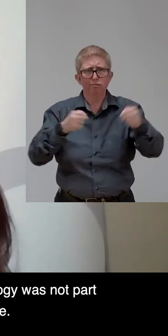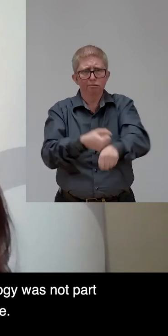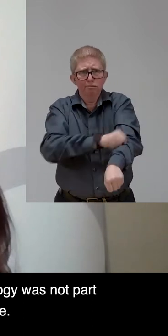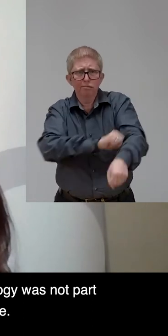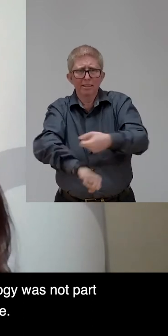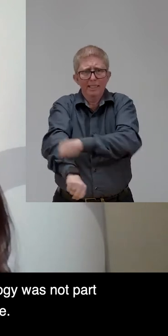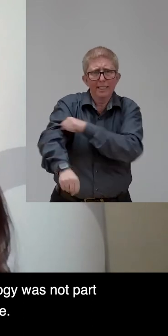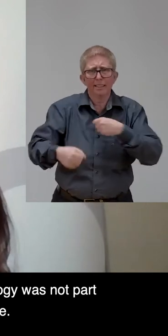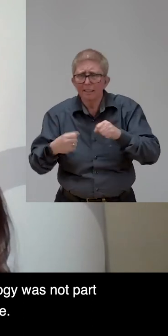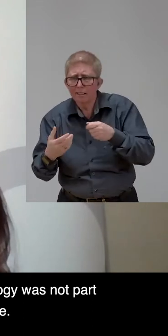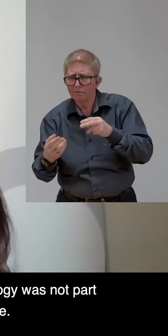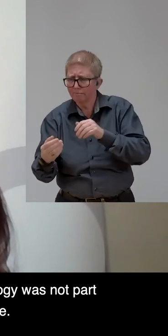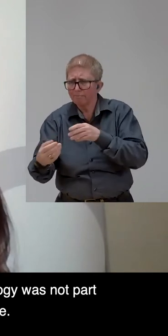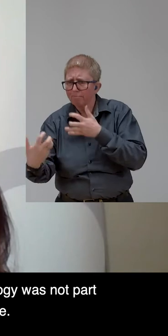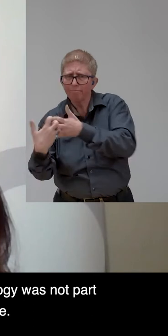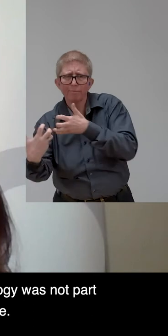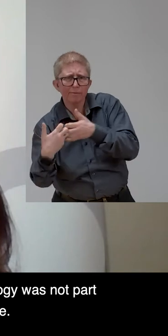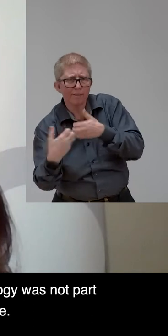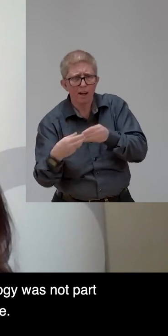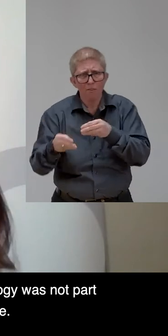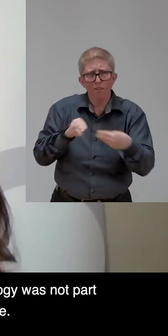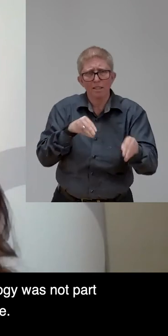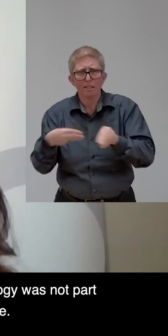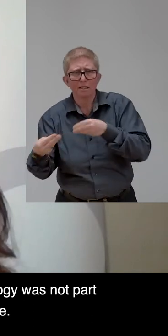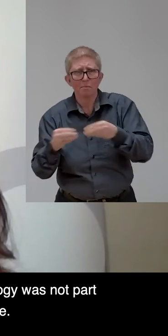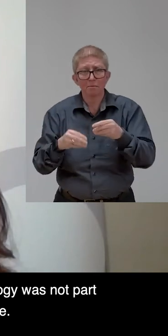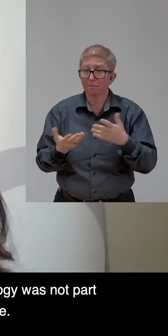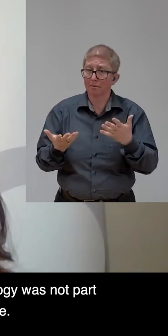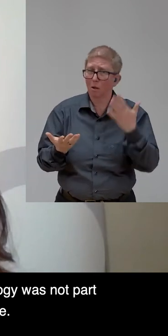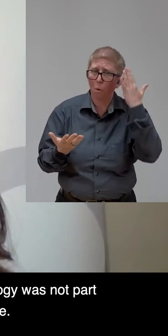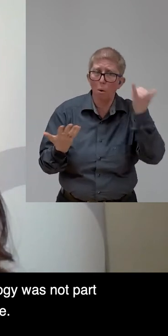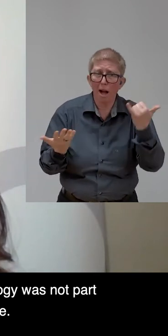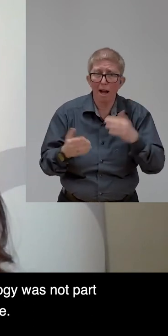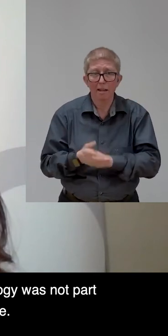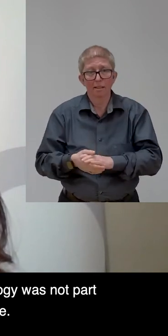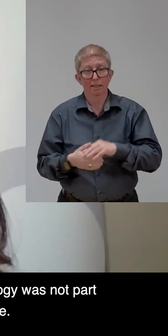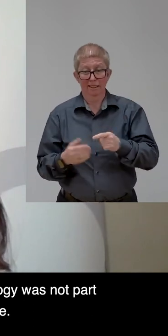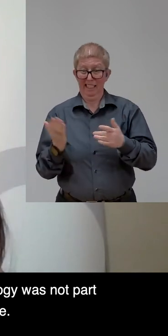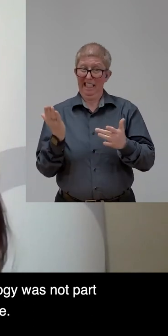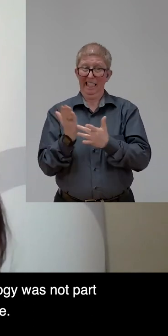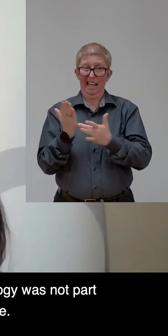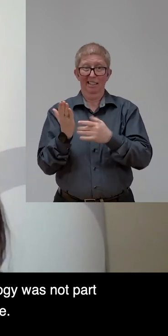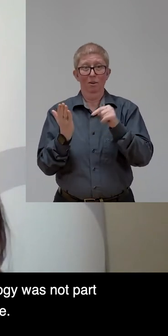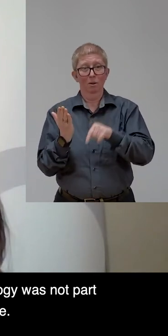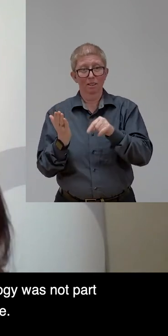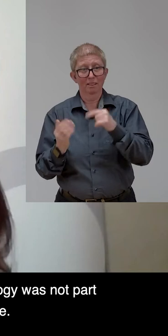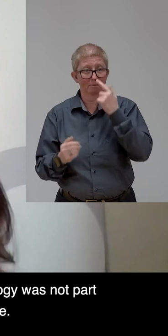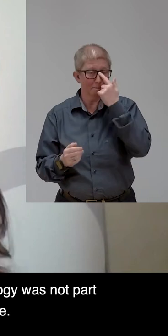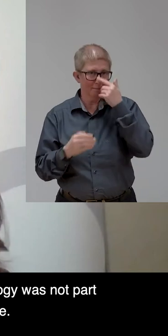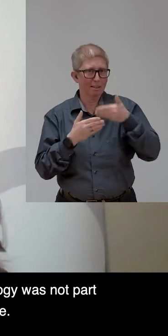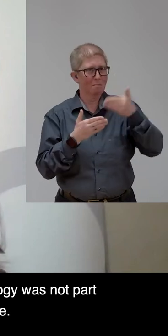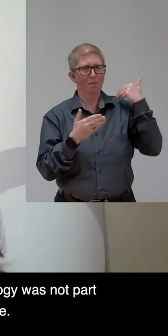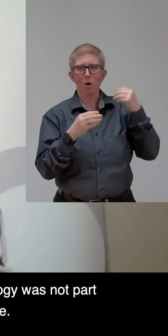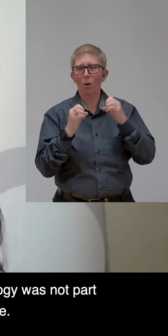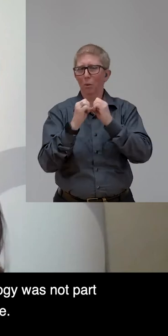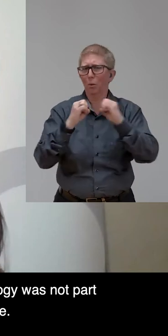because technology was not part of what we were doing in our day